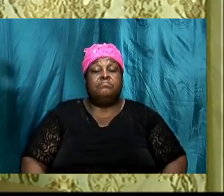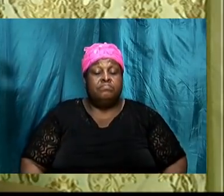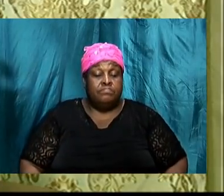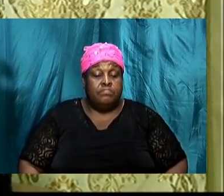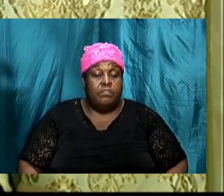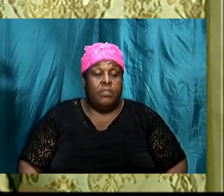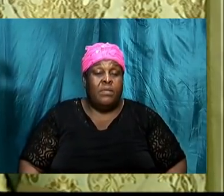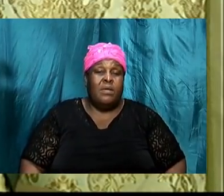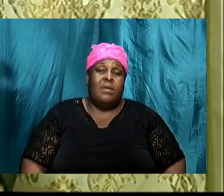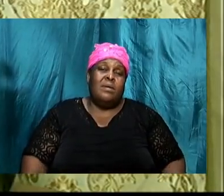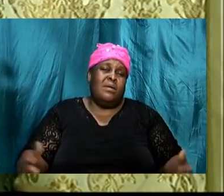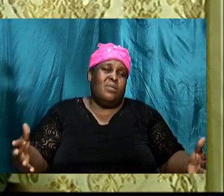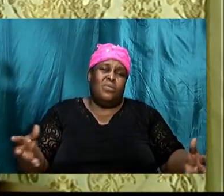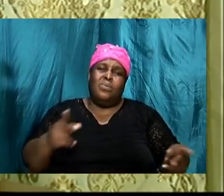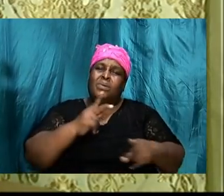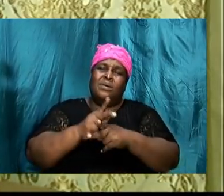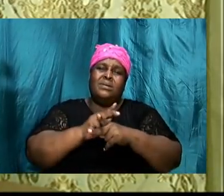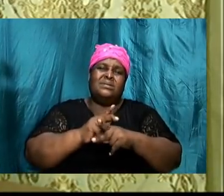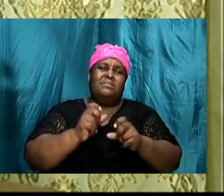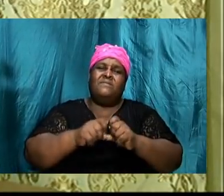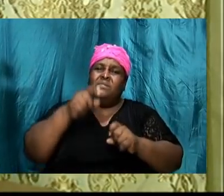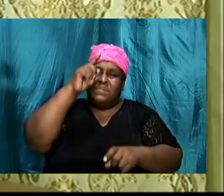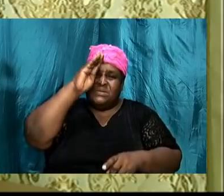what type of business you want me to do Lord